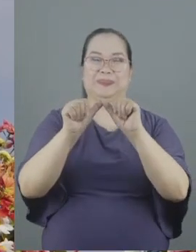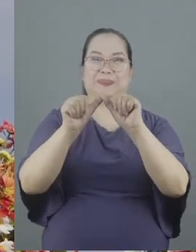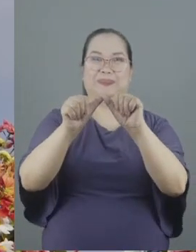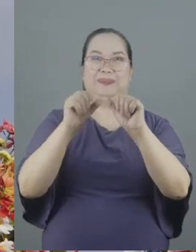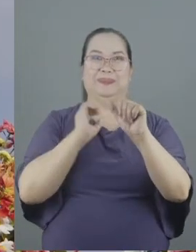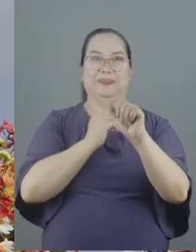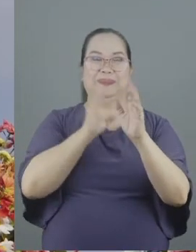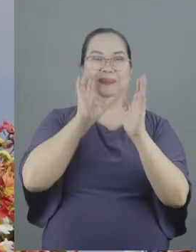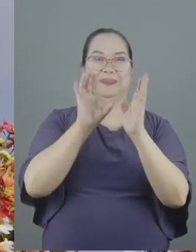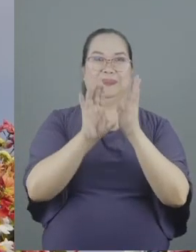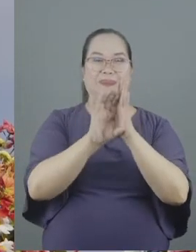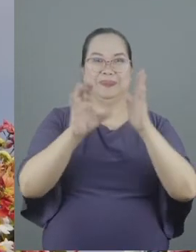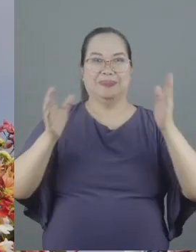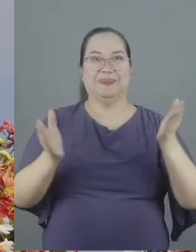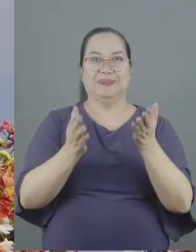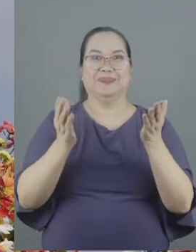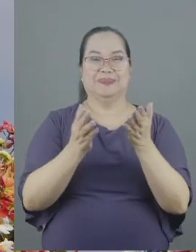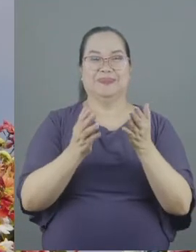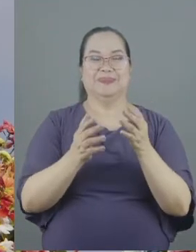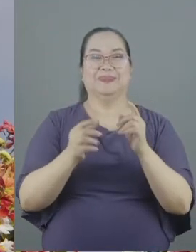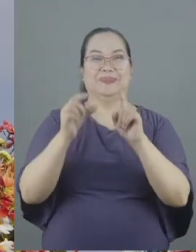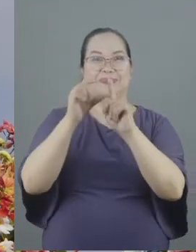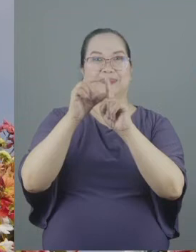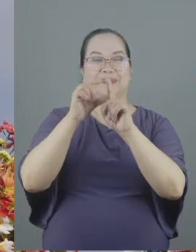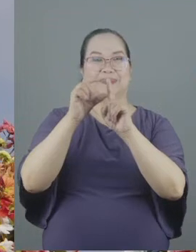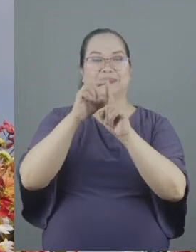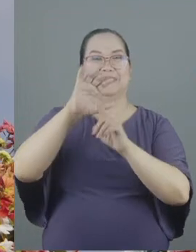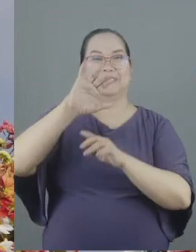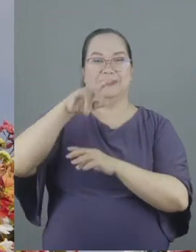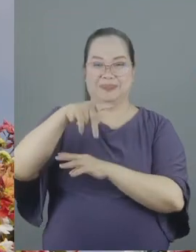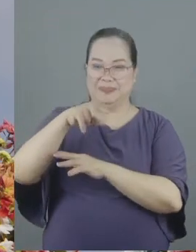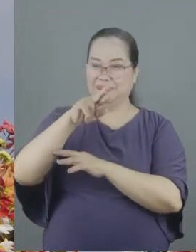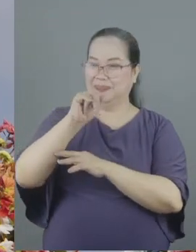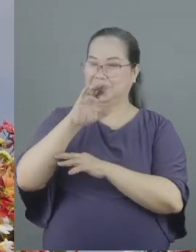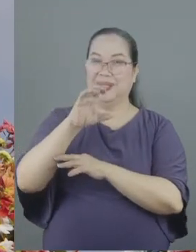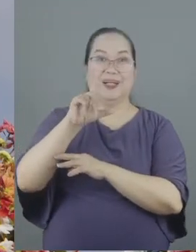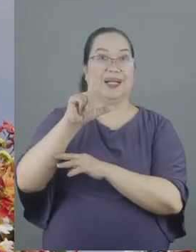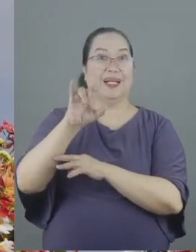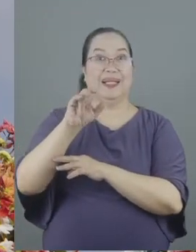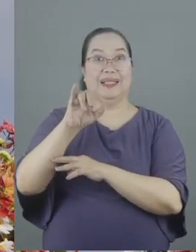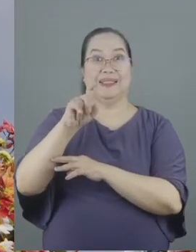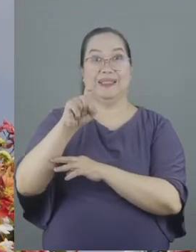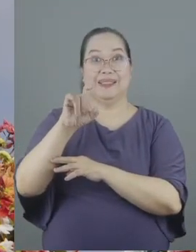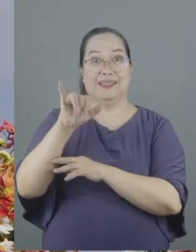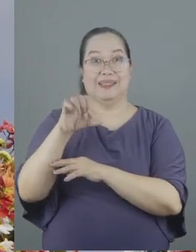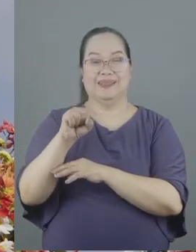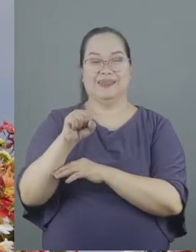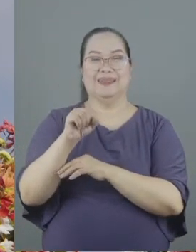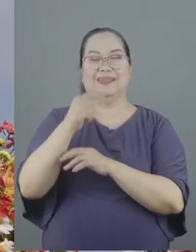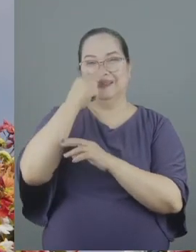there are pictures of encouragement the word is to come alongside to comfort and